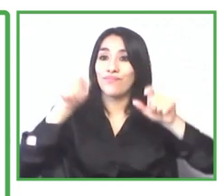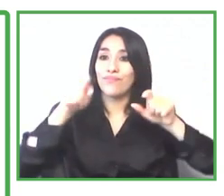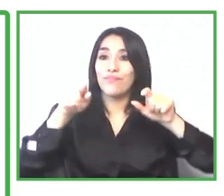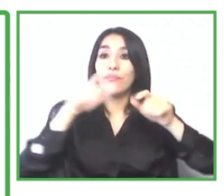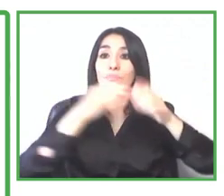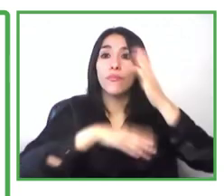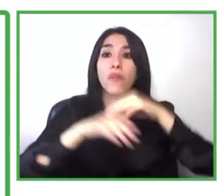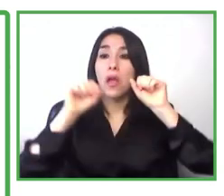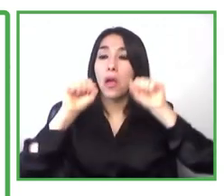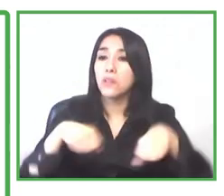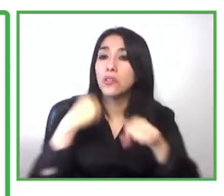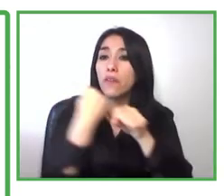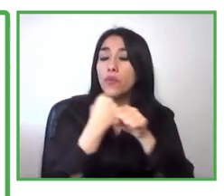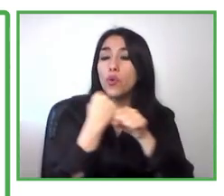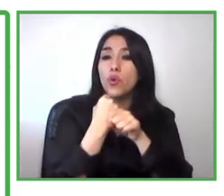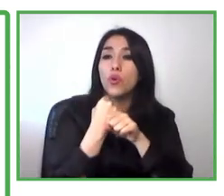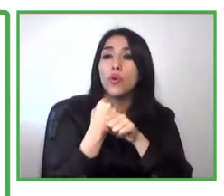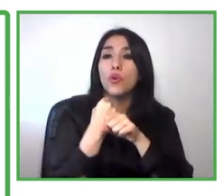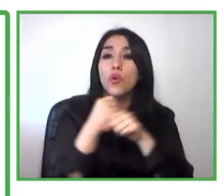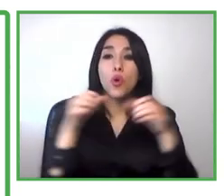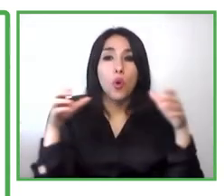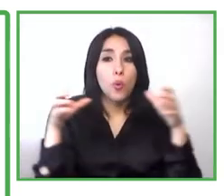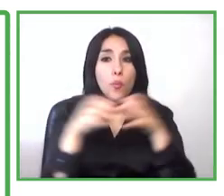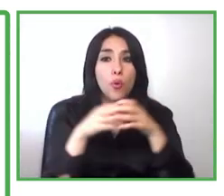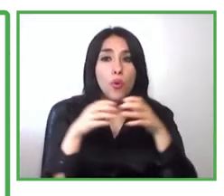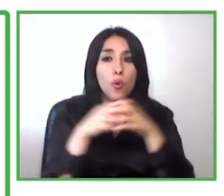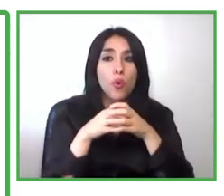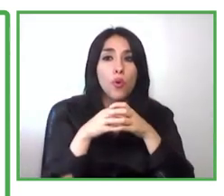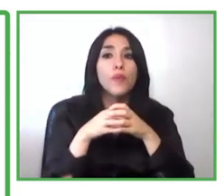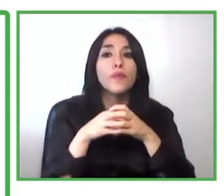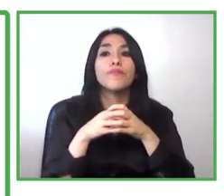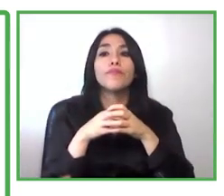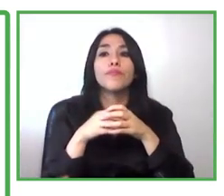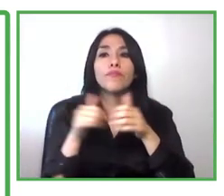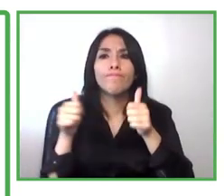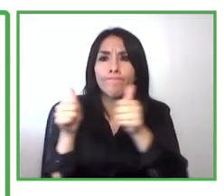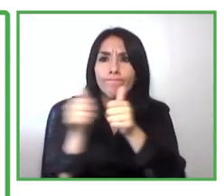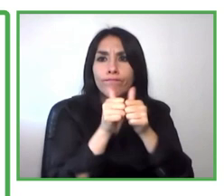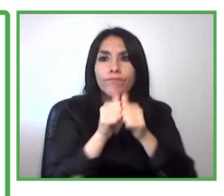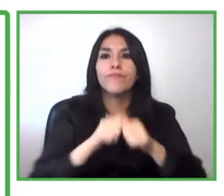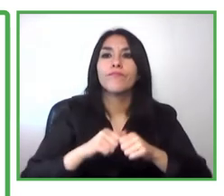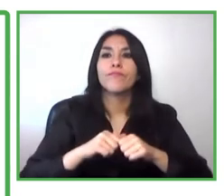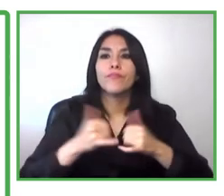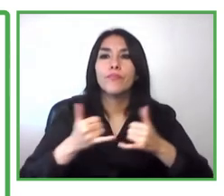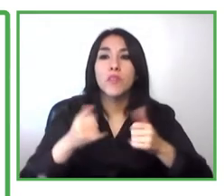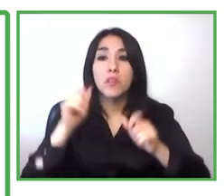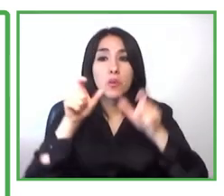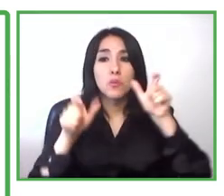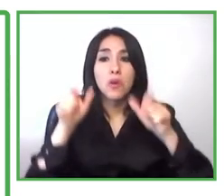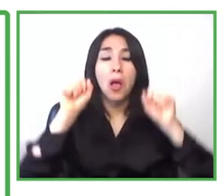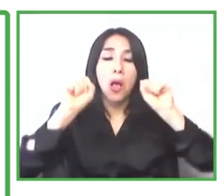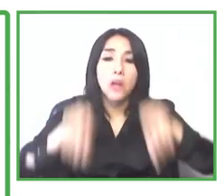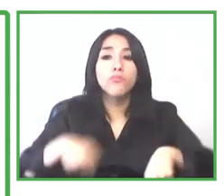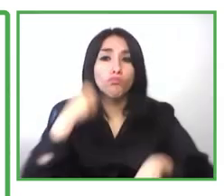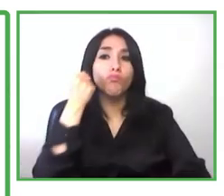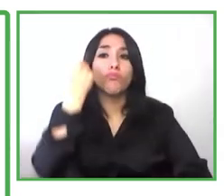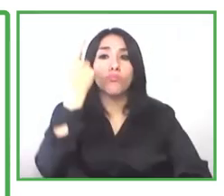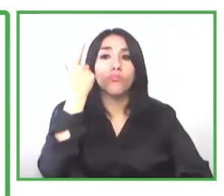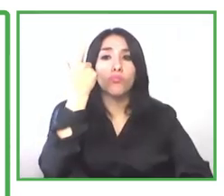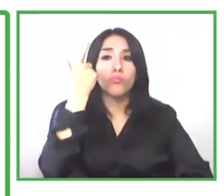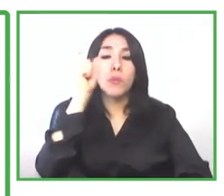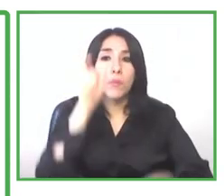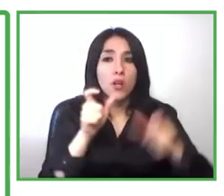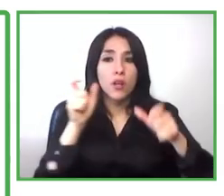cannot be a something that can continue to uh or to